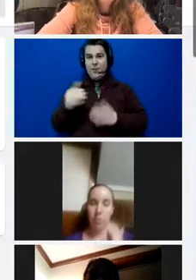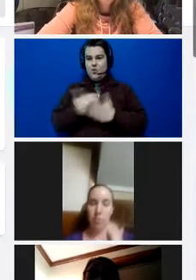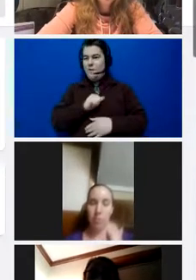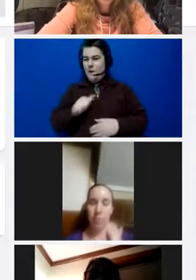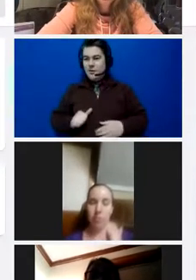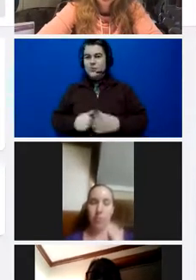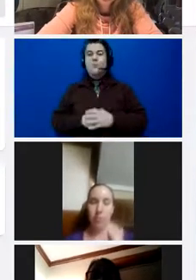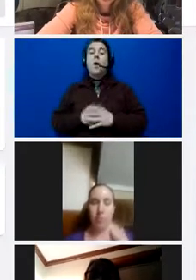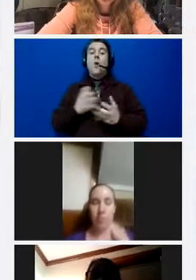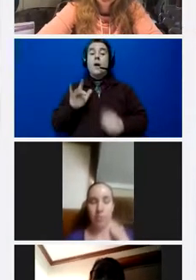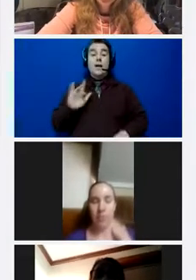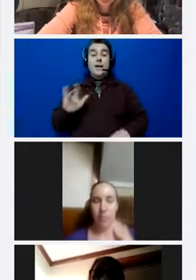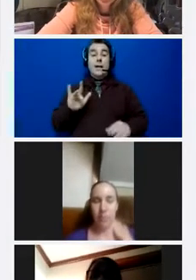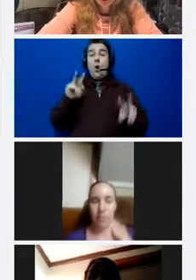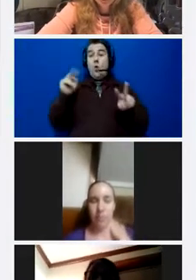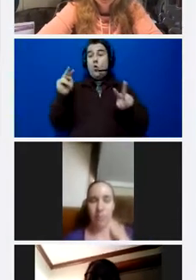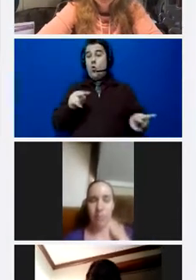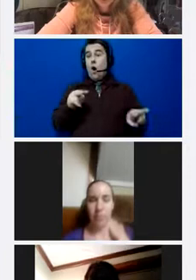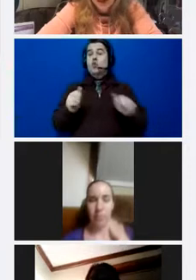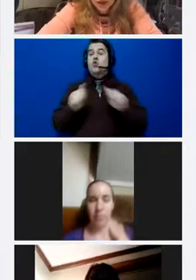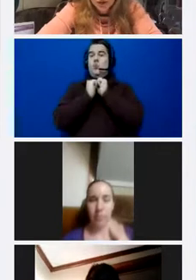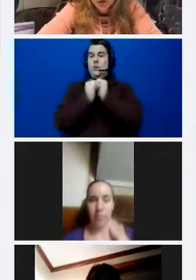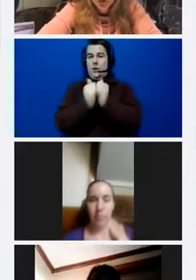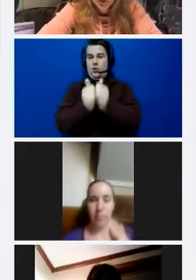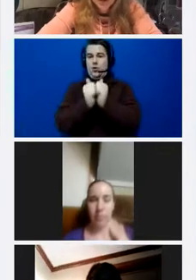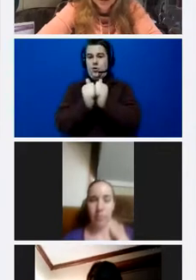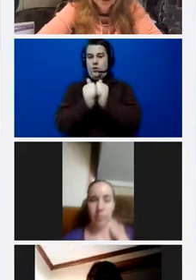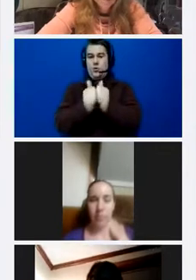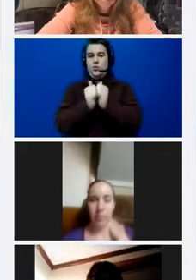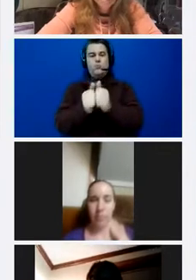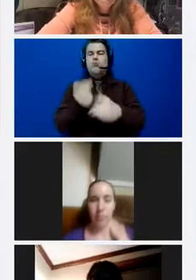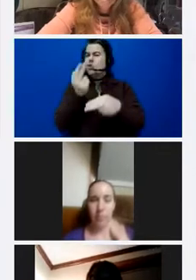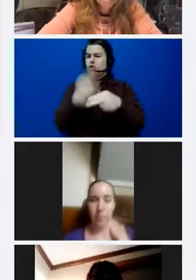click here and I wanted to watch this with you. It's very short.